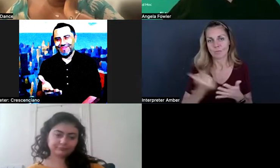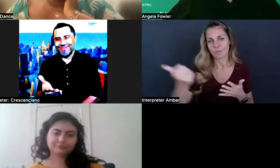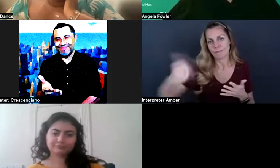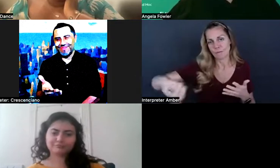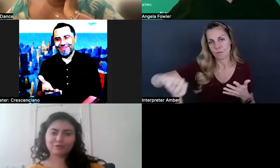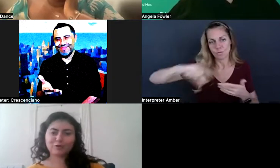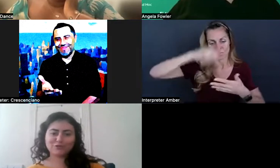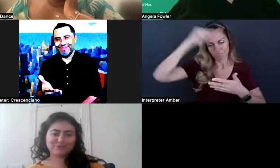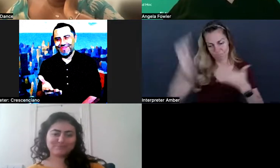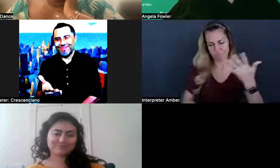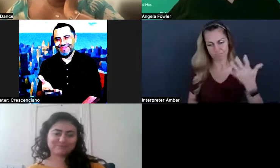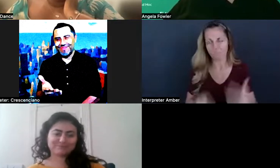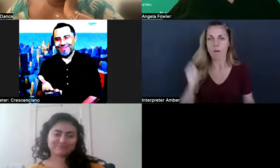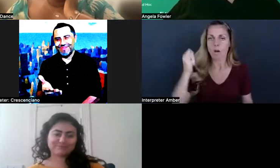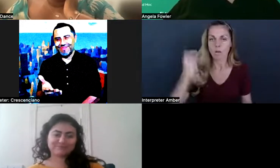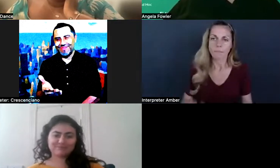that answer. Of course.